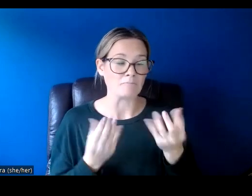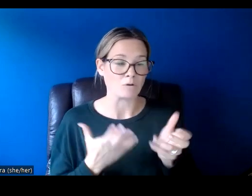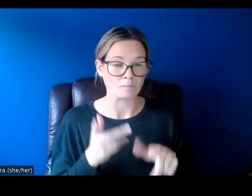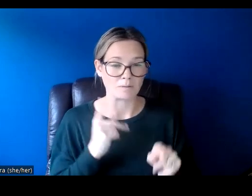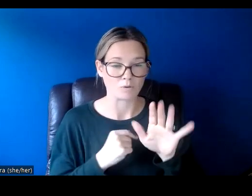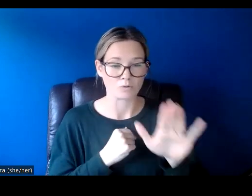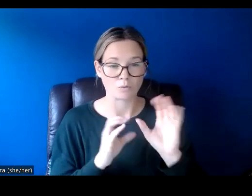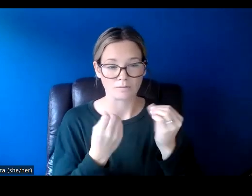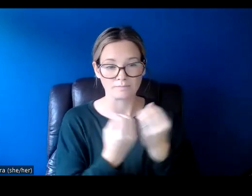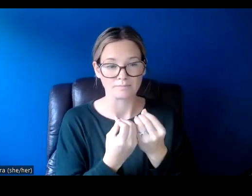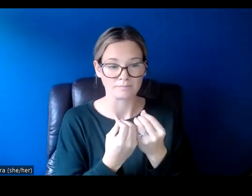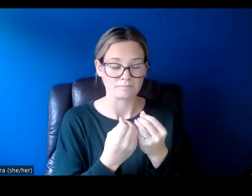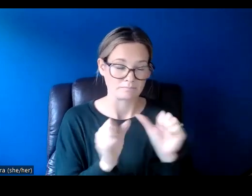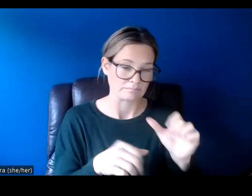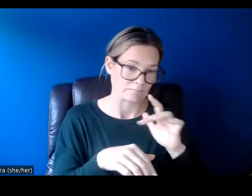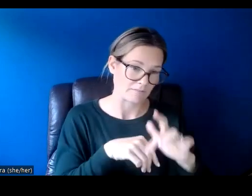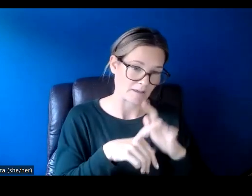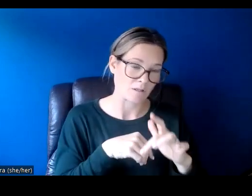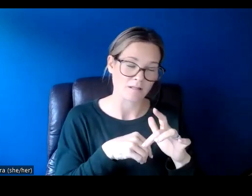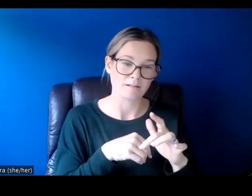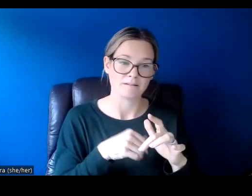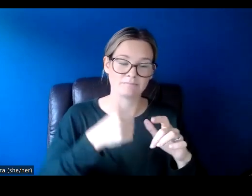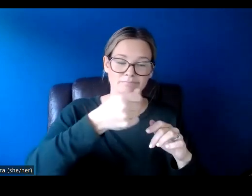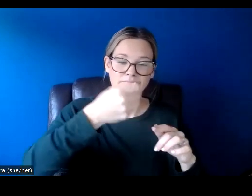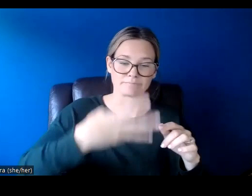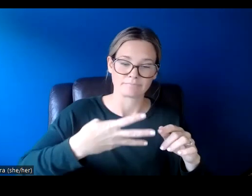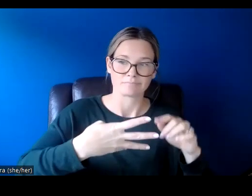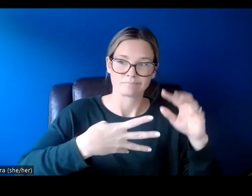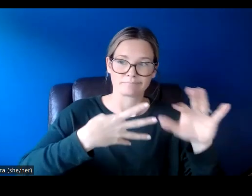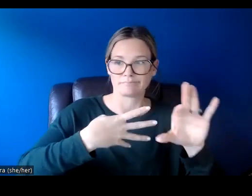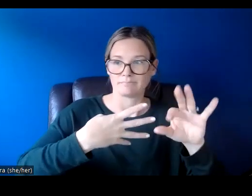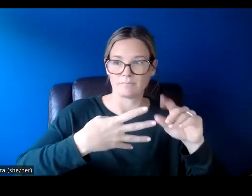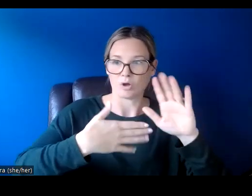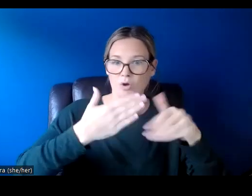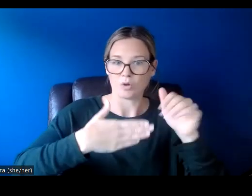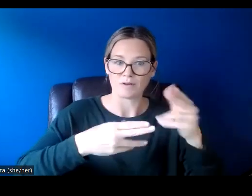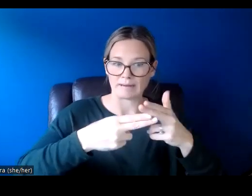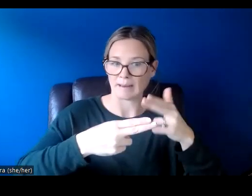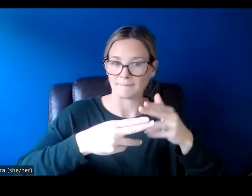in your organization, in this drop down menu, you'll be able to find all of their names.